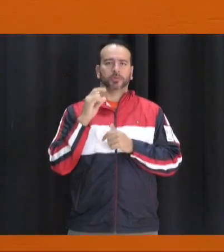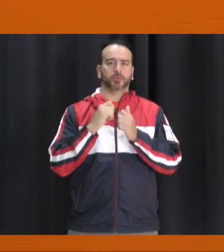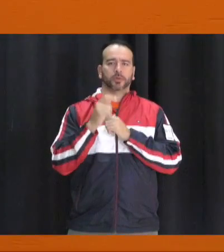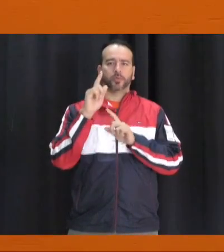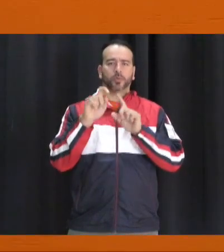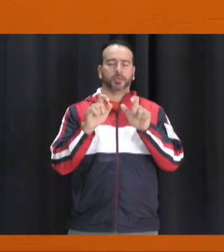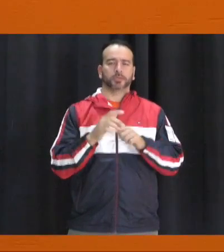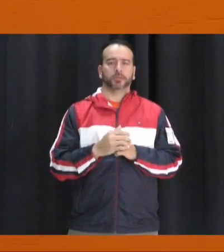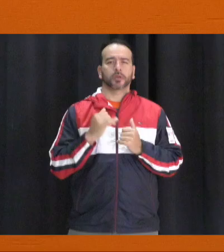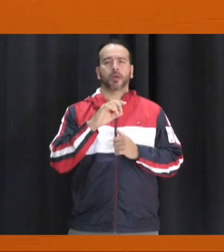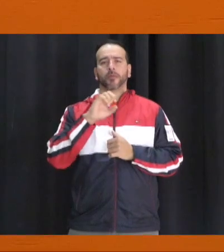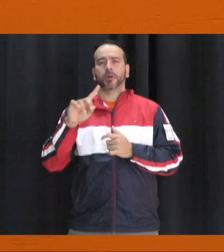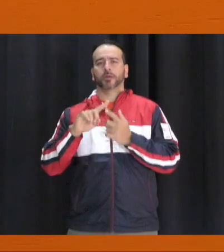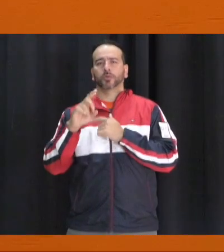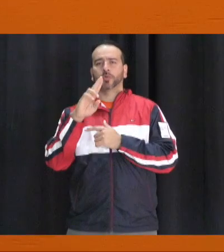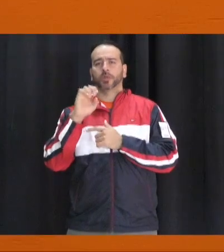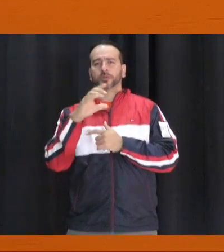Now back to Rachel and Maddie.